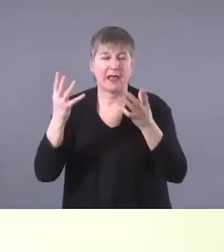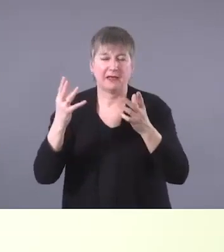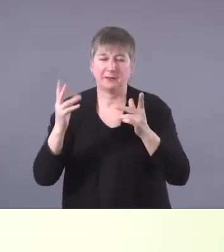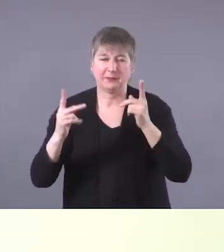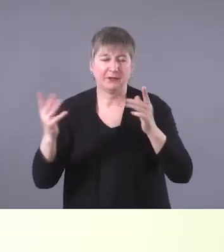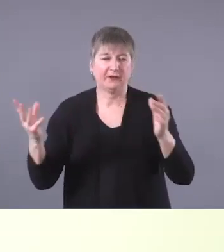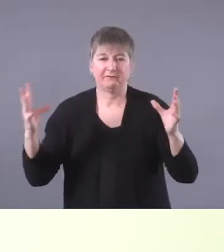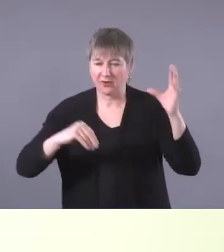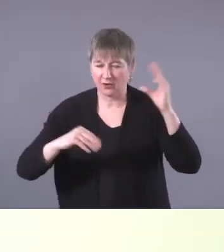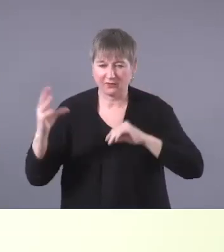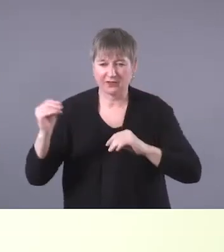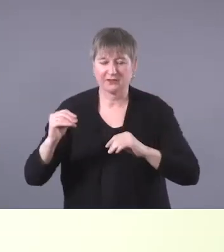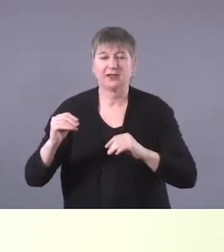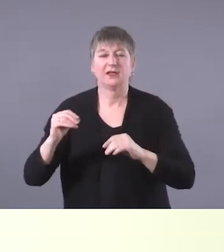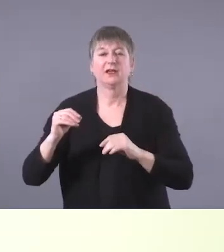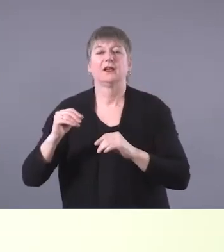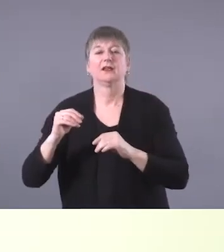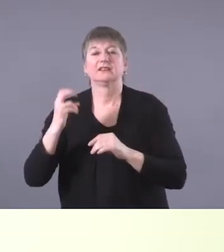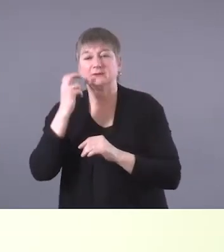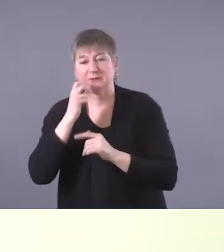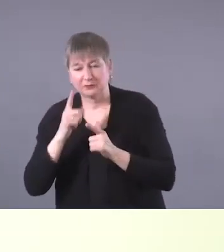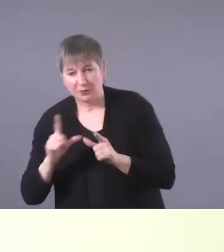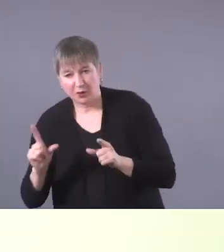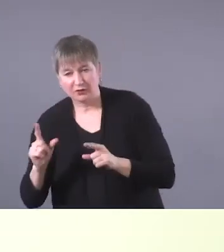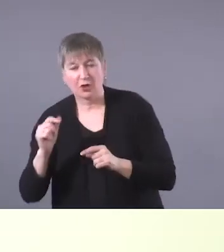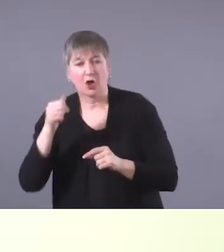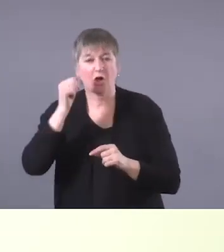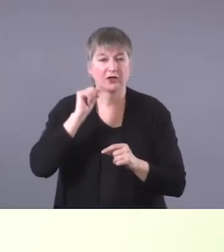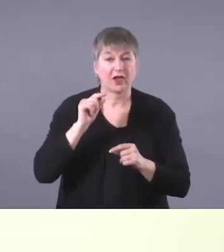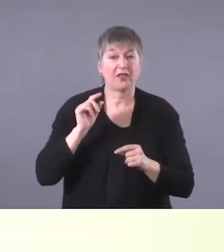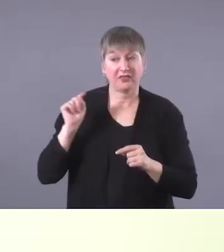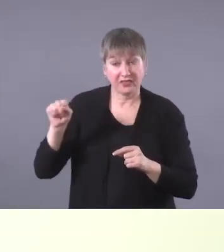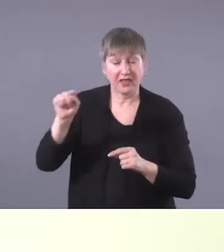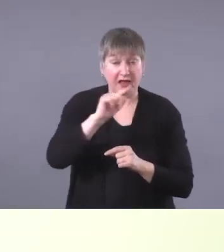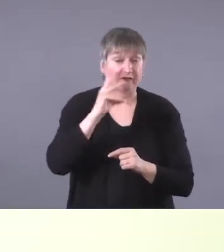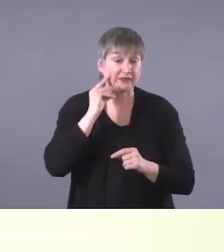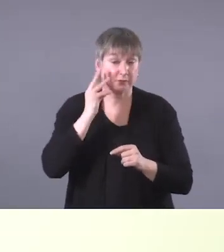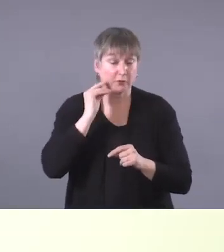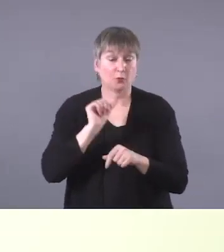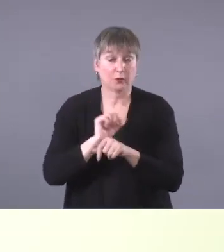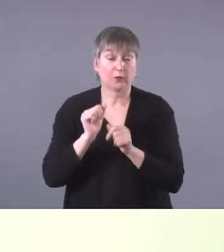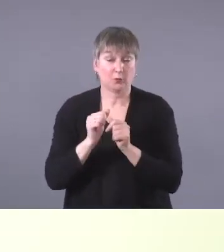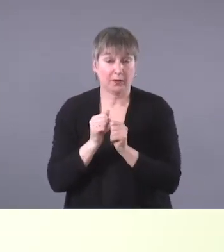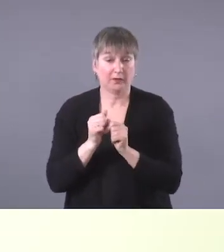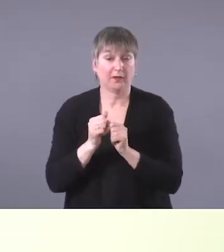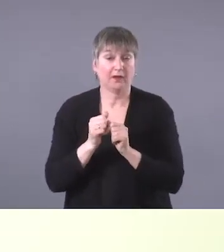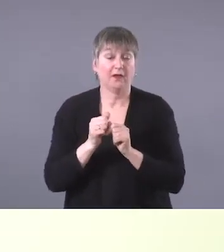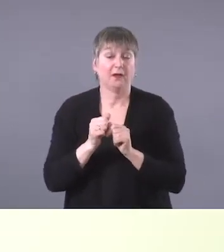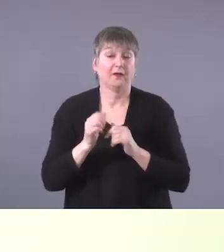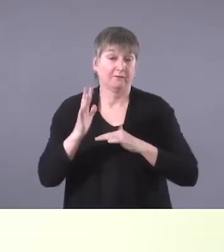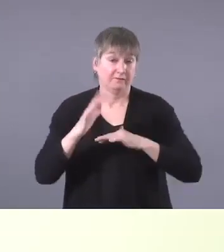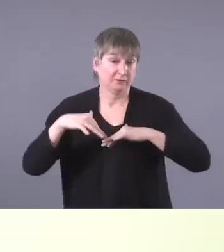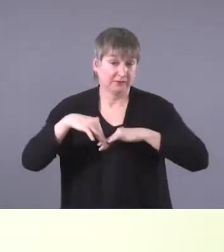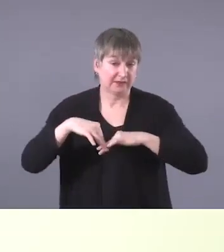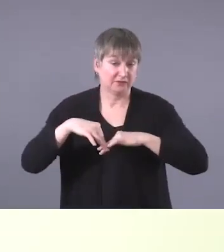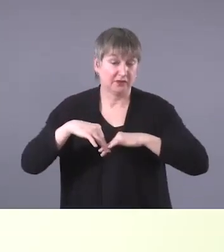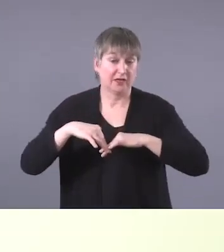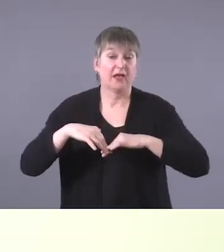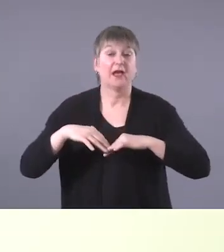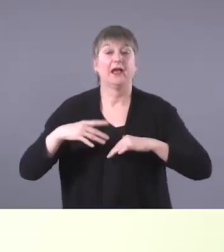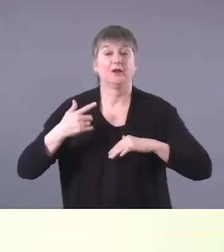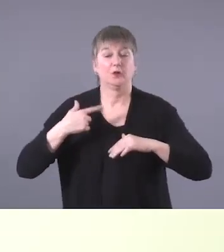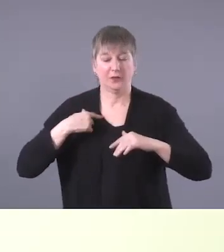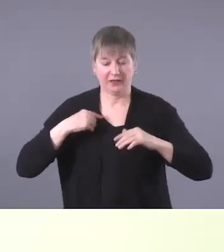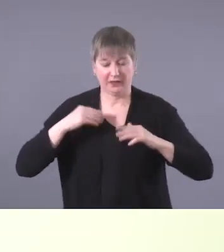speech pathologists and audiologists who had some experience working with first nations and together we came up with, um, with some,